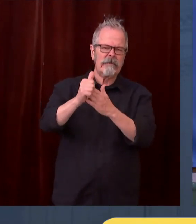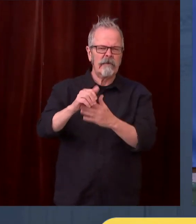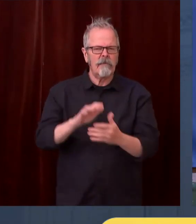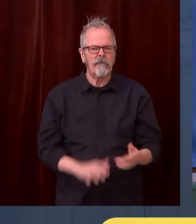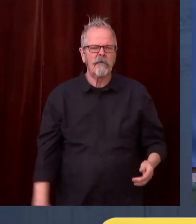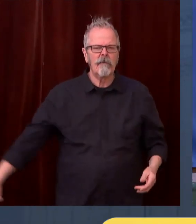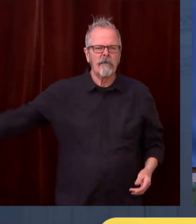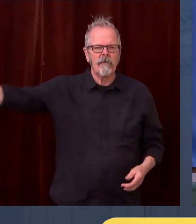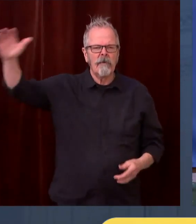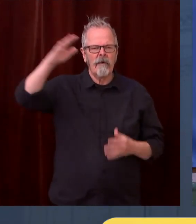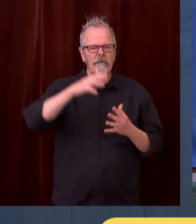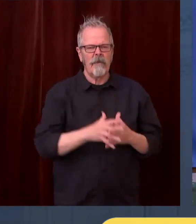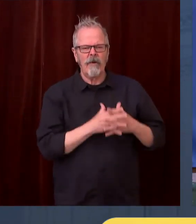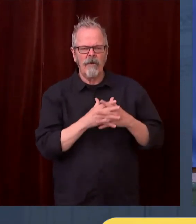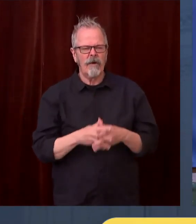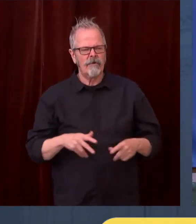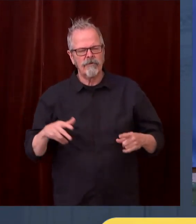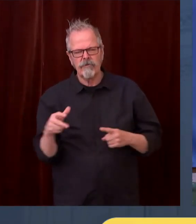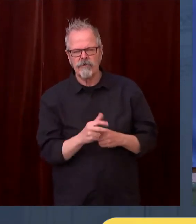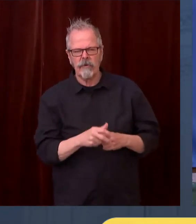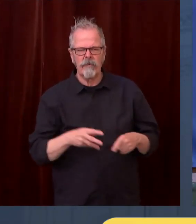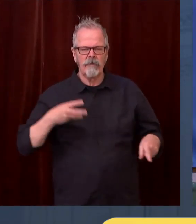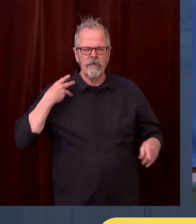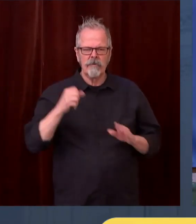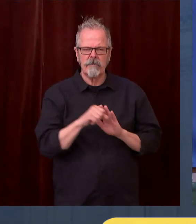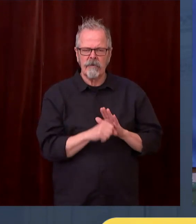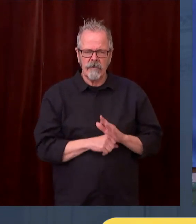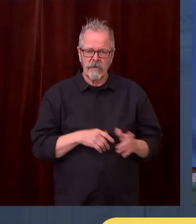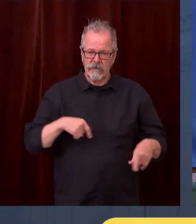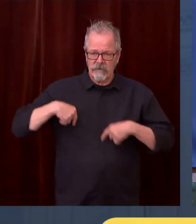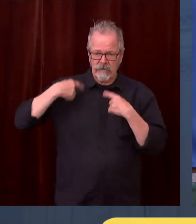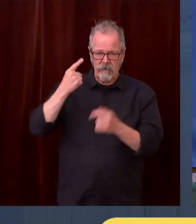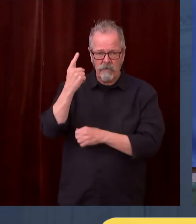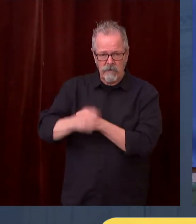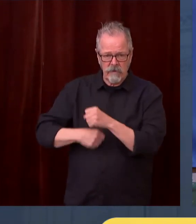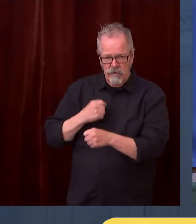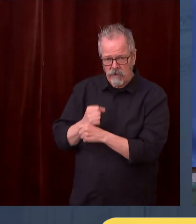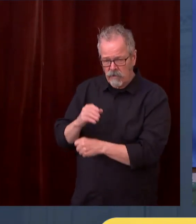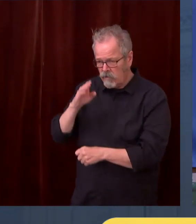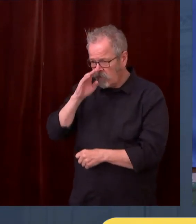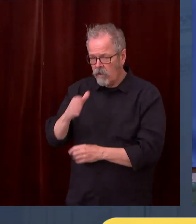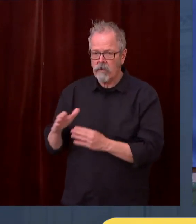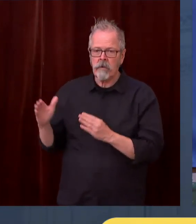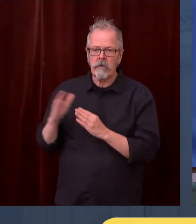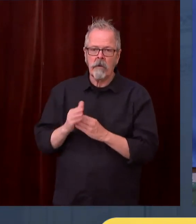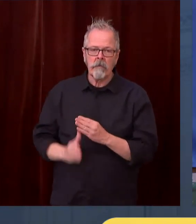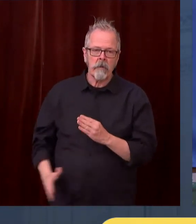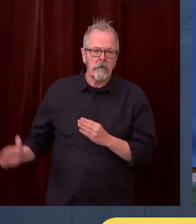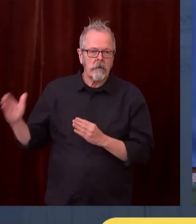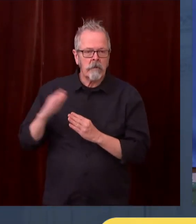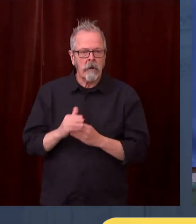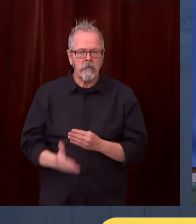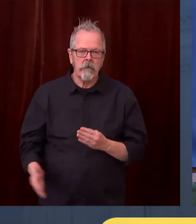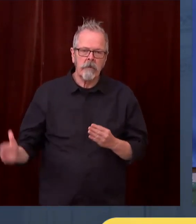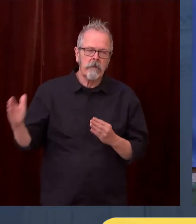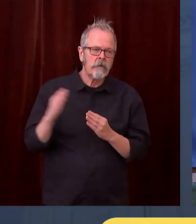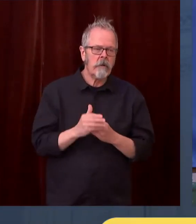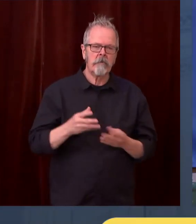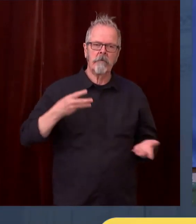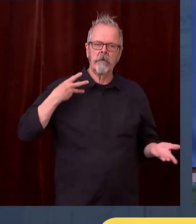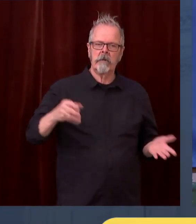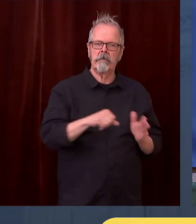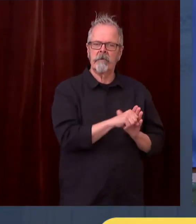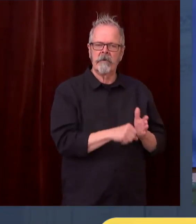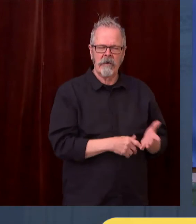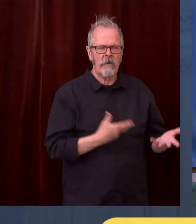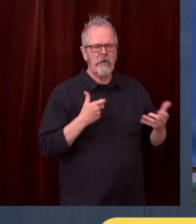make it three. And if we continue our mutual commitment to ourselves, if we ask our fathers and mothers and grandparents to